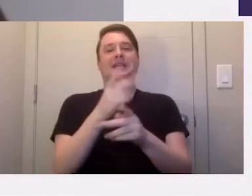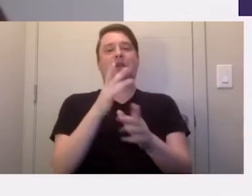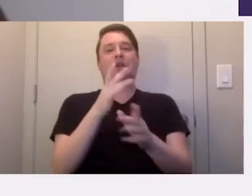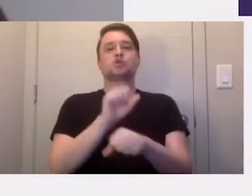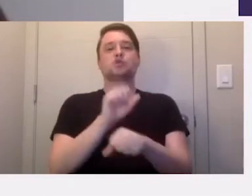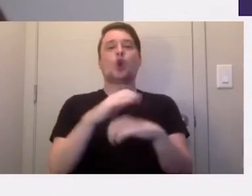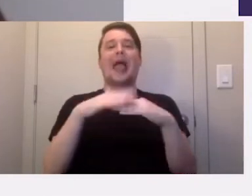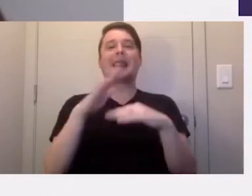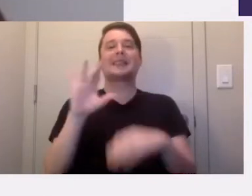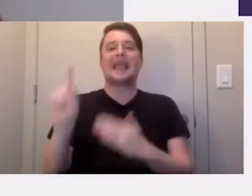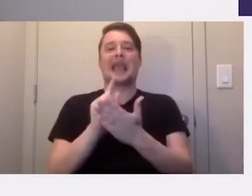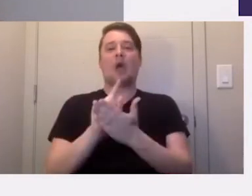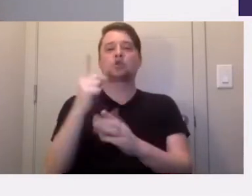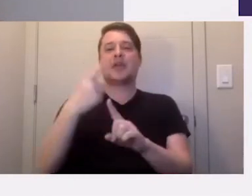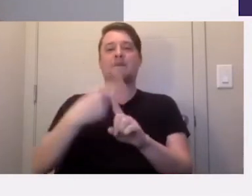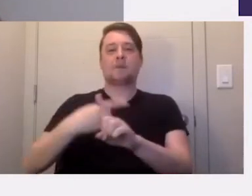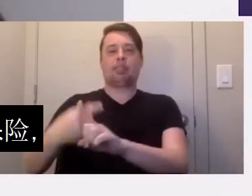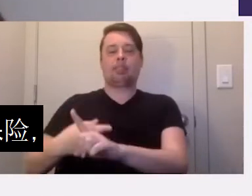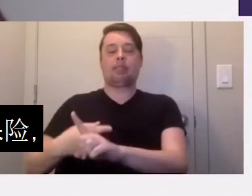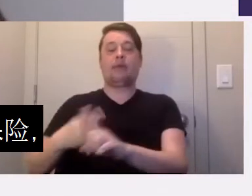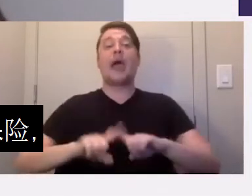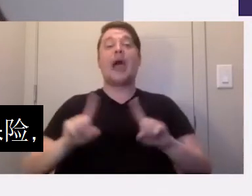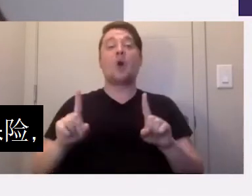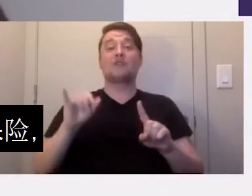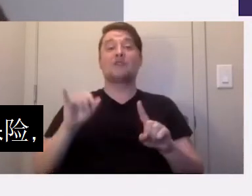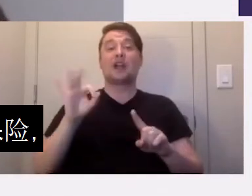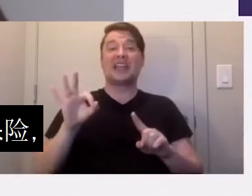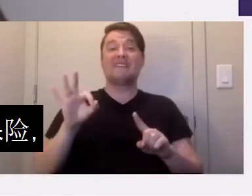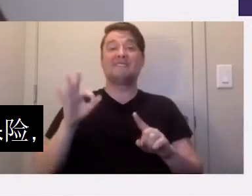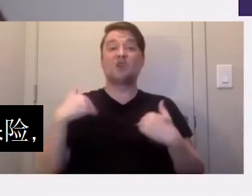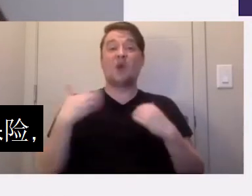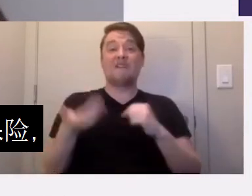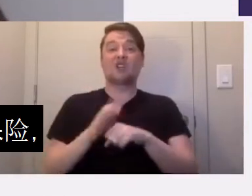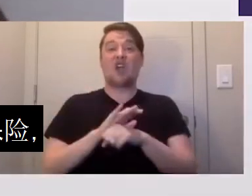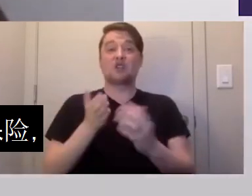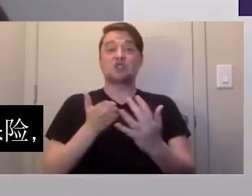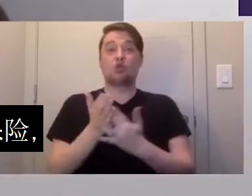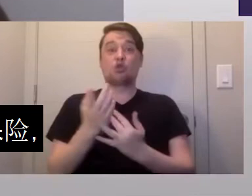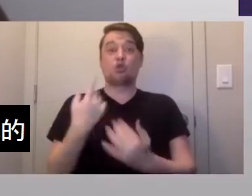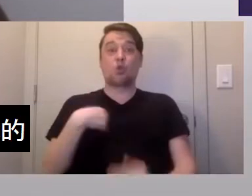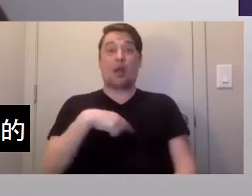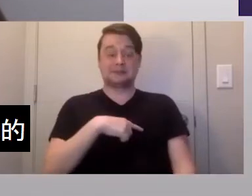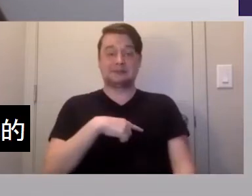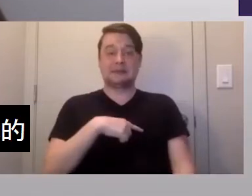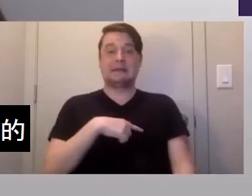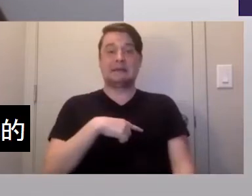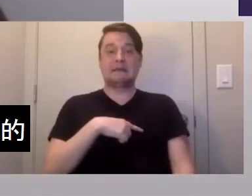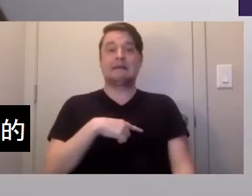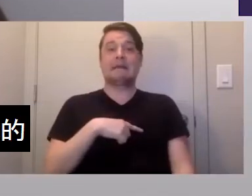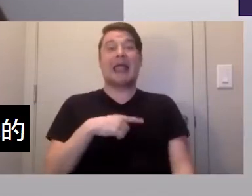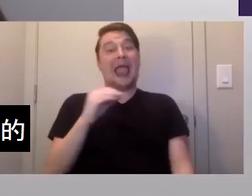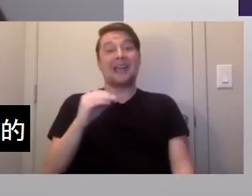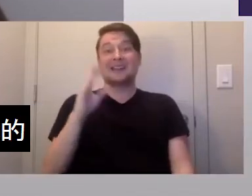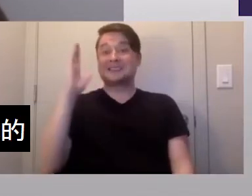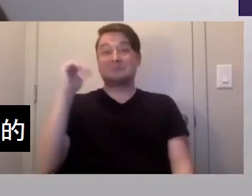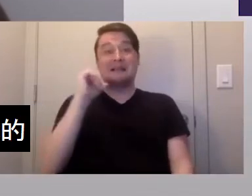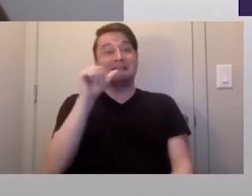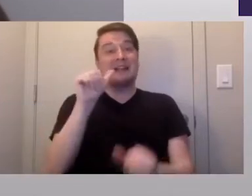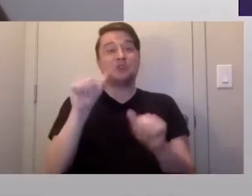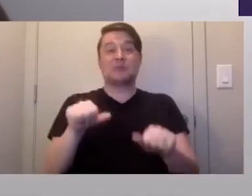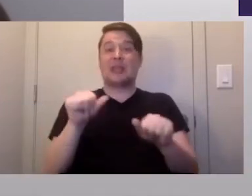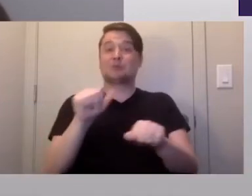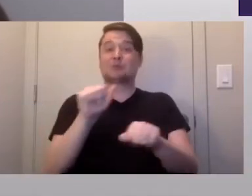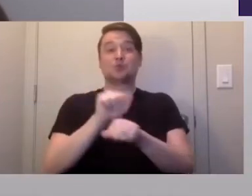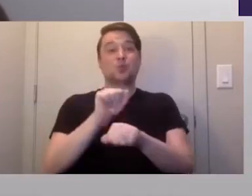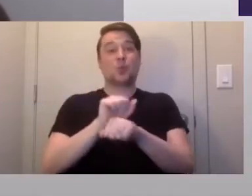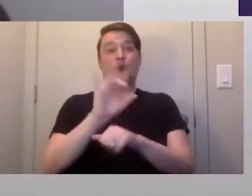80 hours in a month. However, if you have coverage through us and expect not to be able to work the required